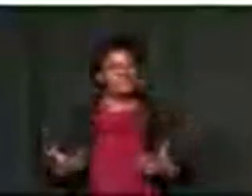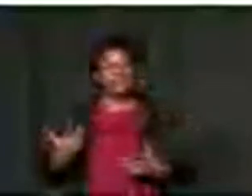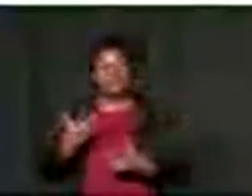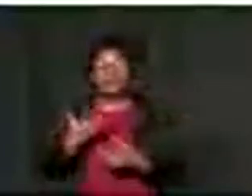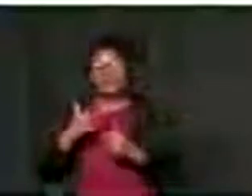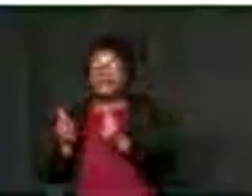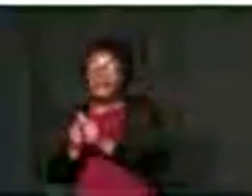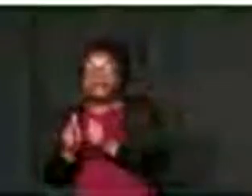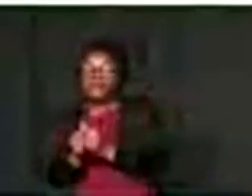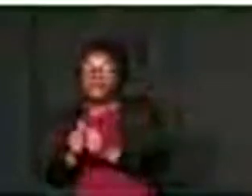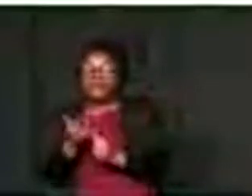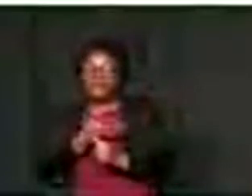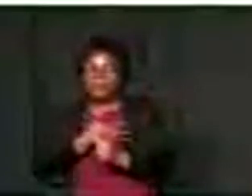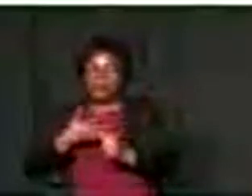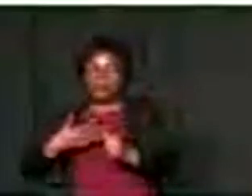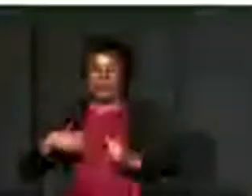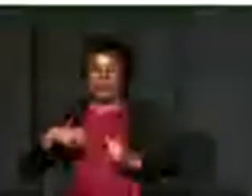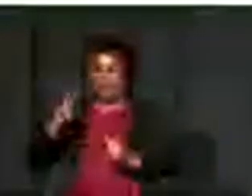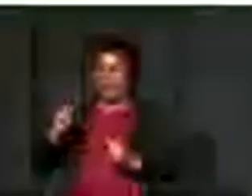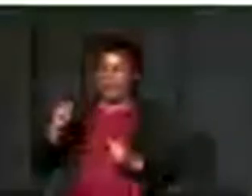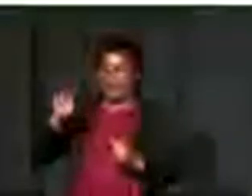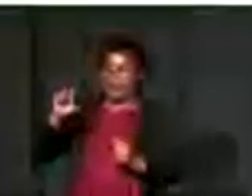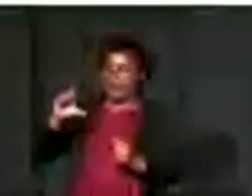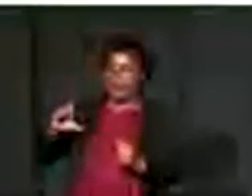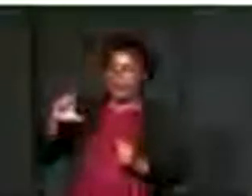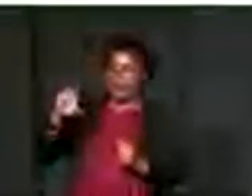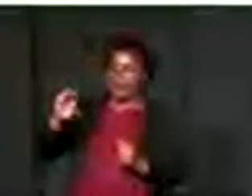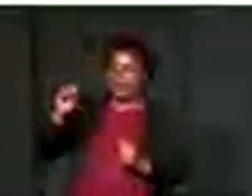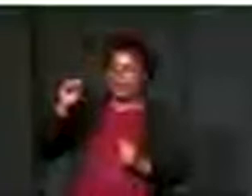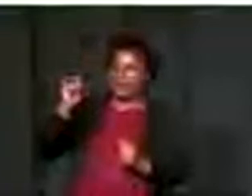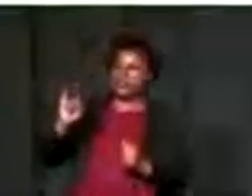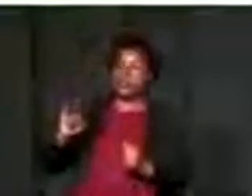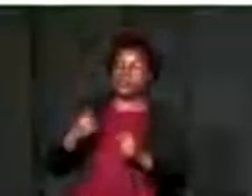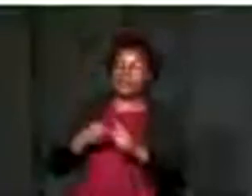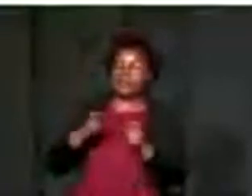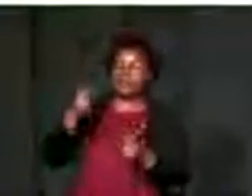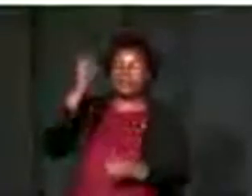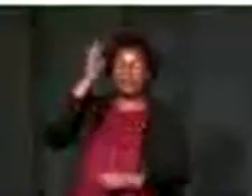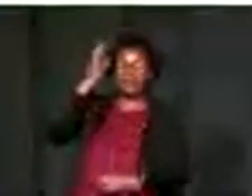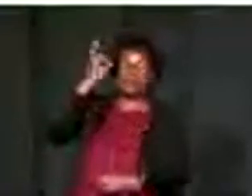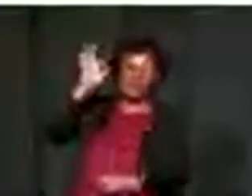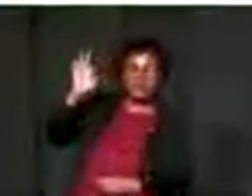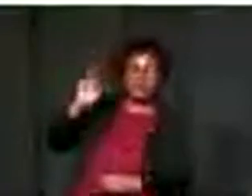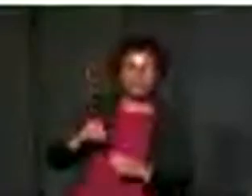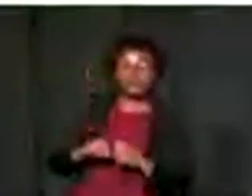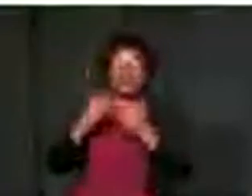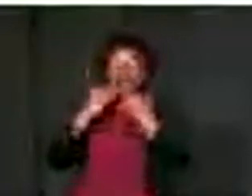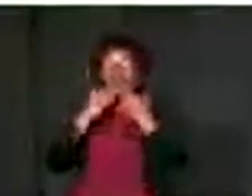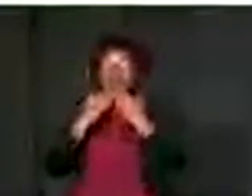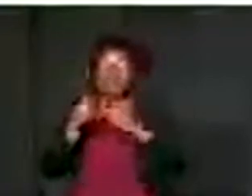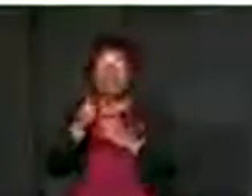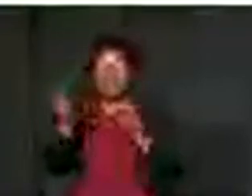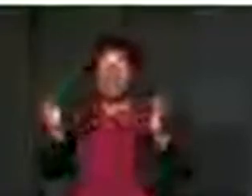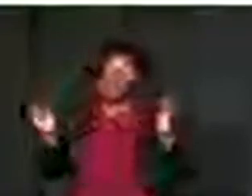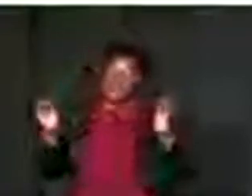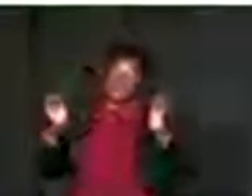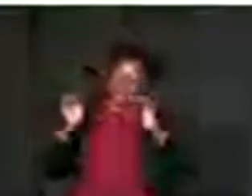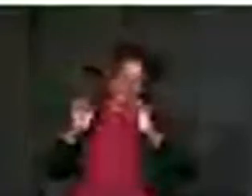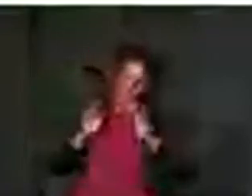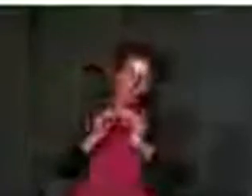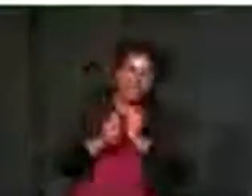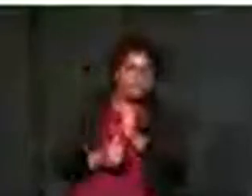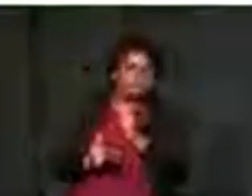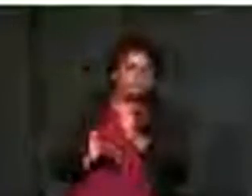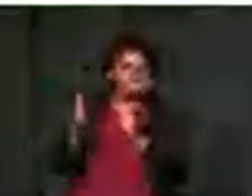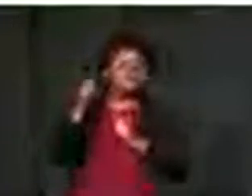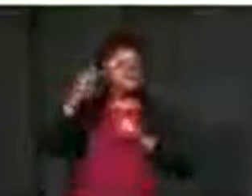from government, thank you very much for attending, for principals who also joined us, and all the